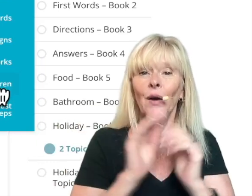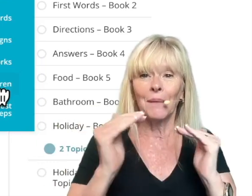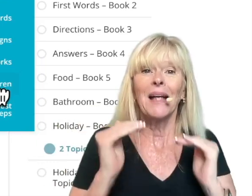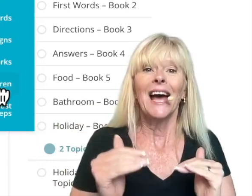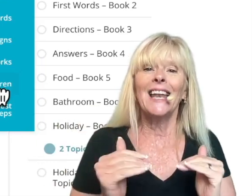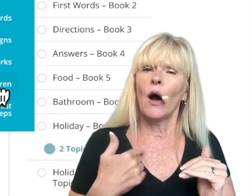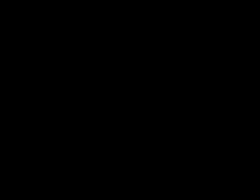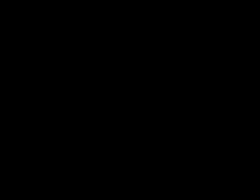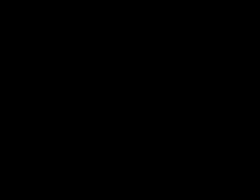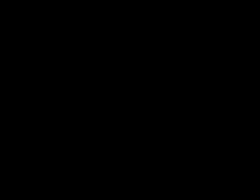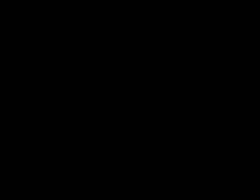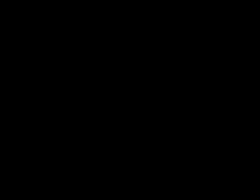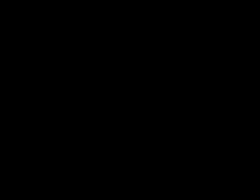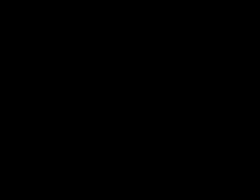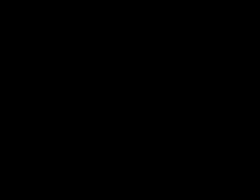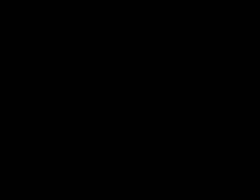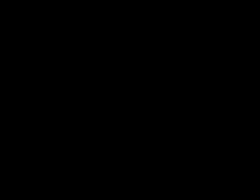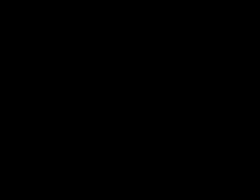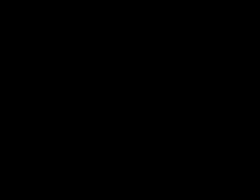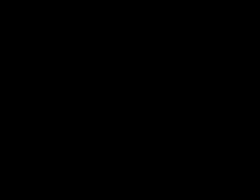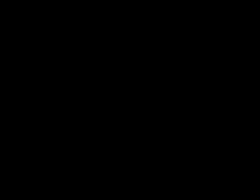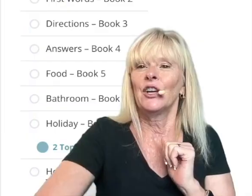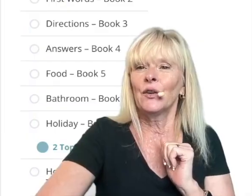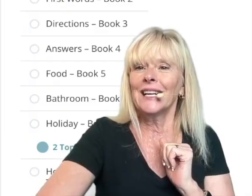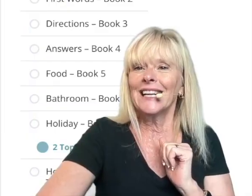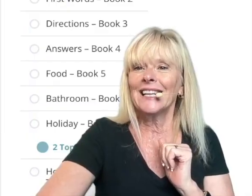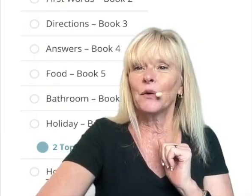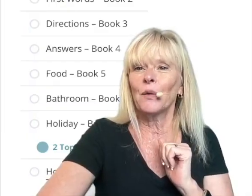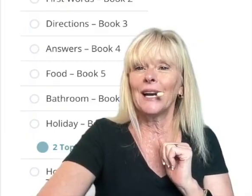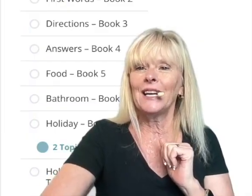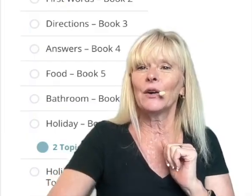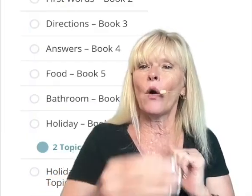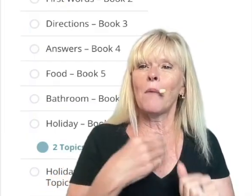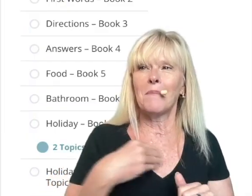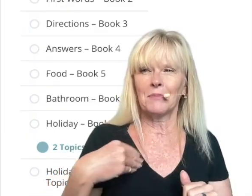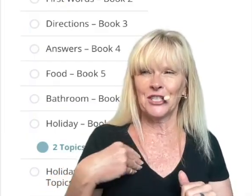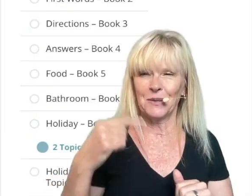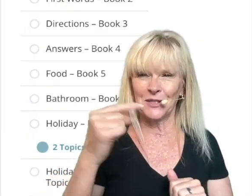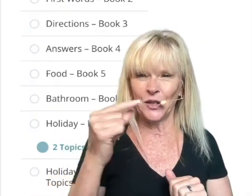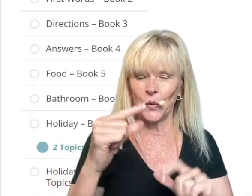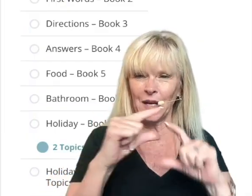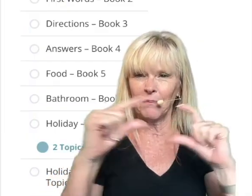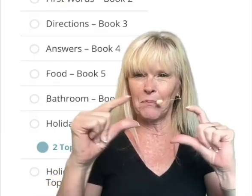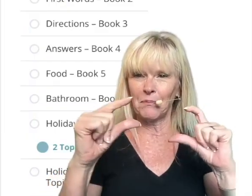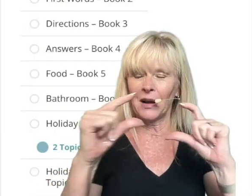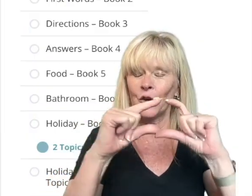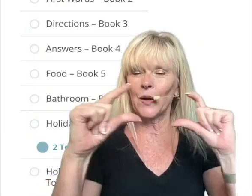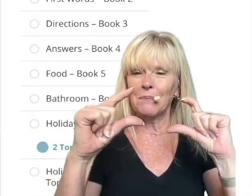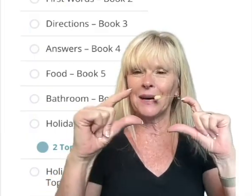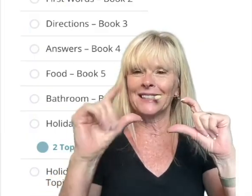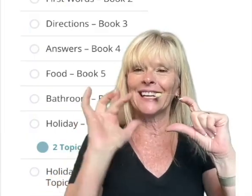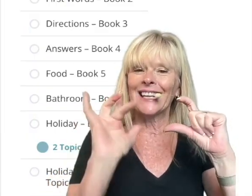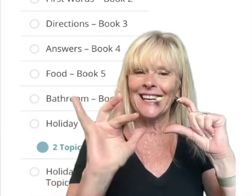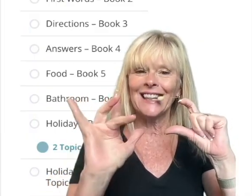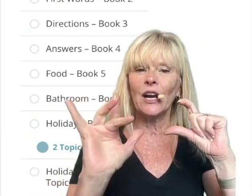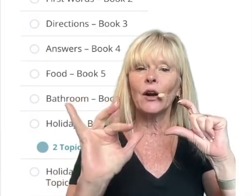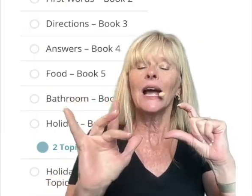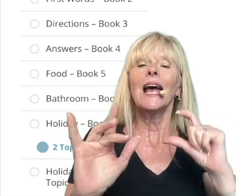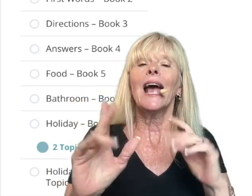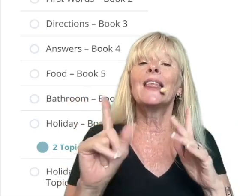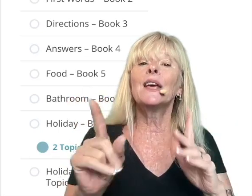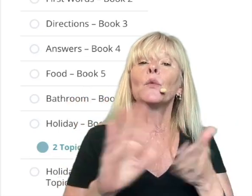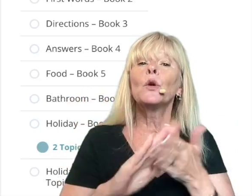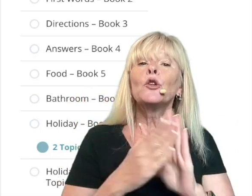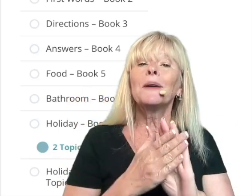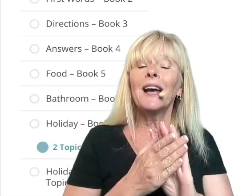okay you're gonna click right here on memberships the green green button click there